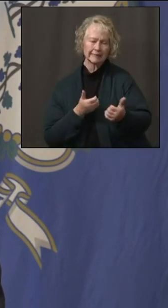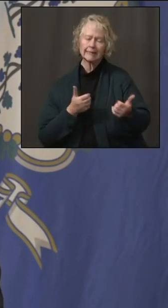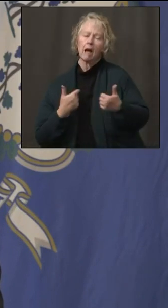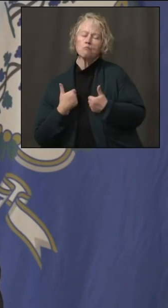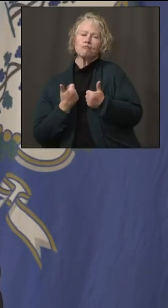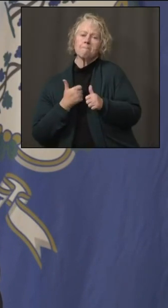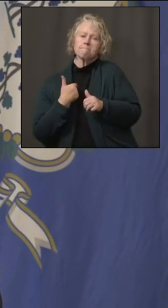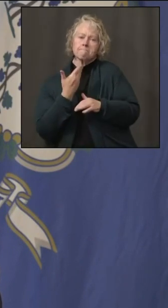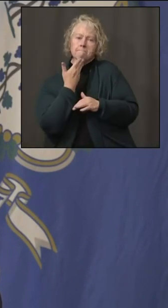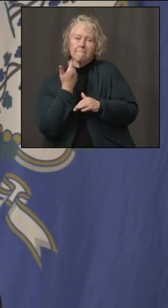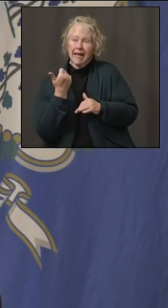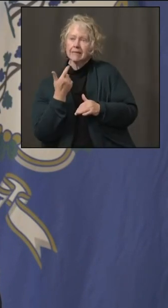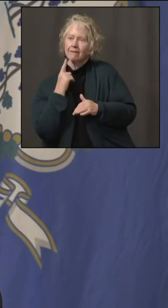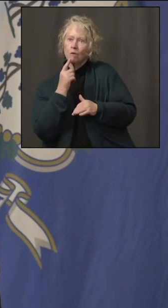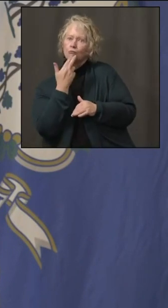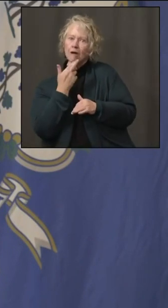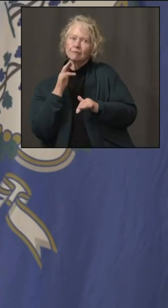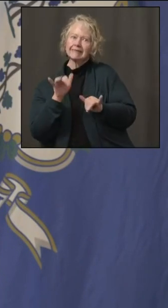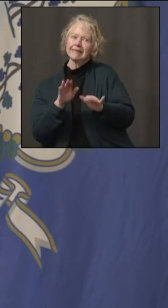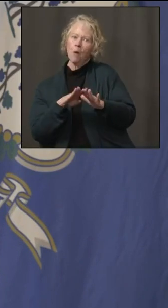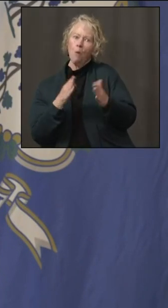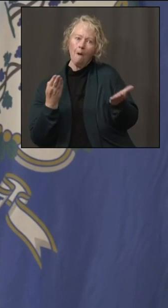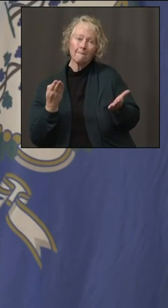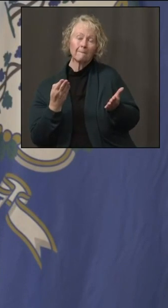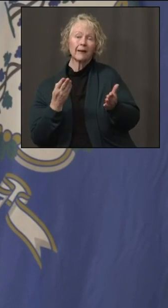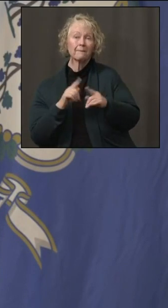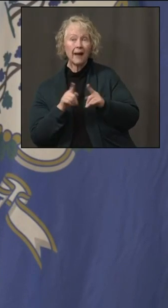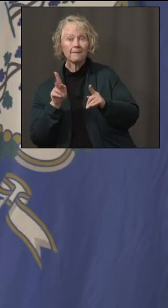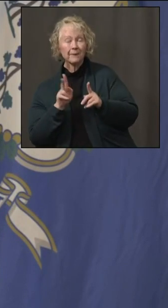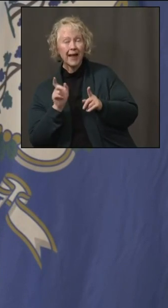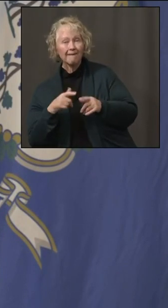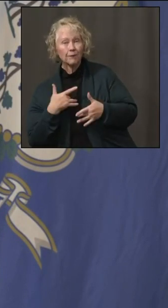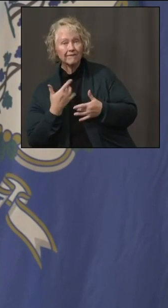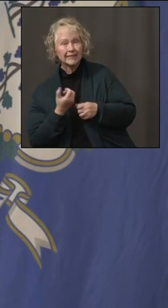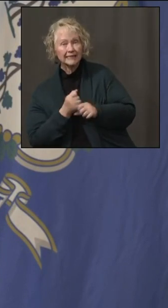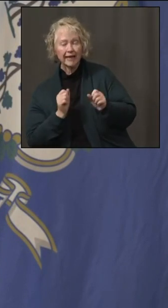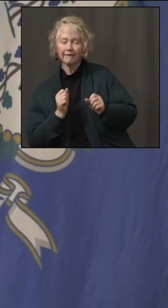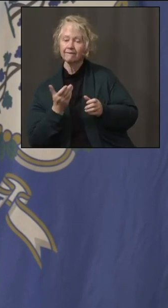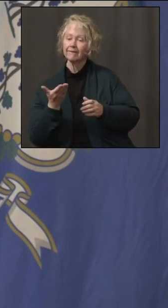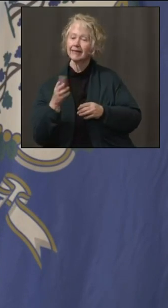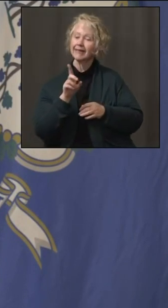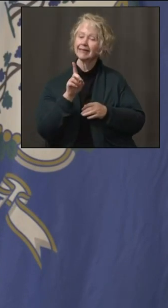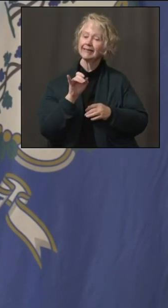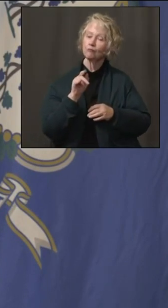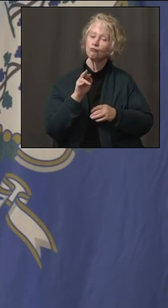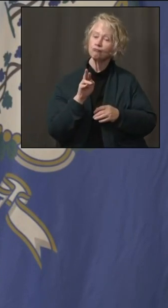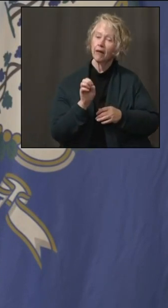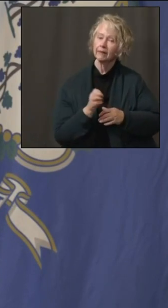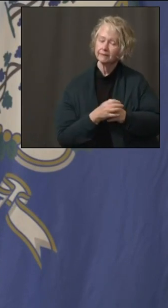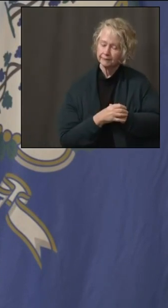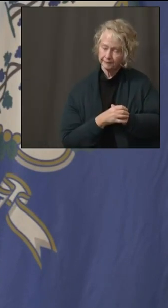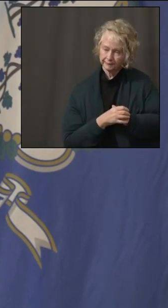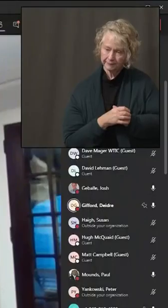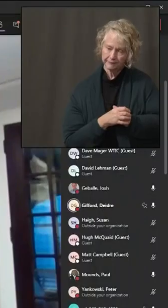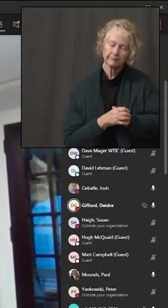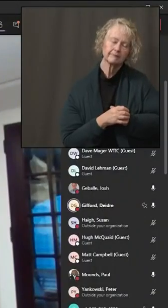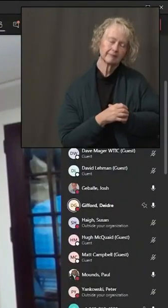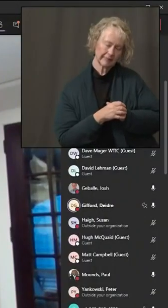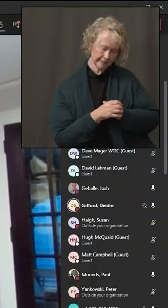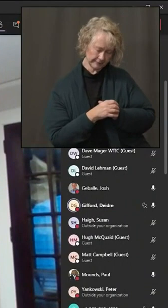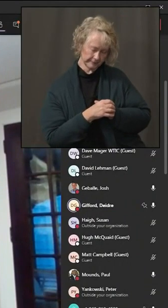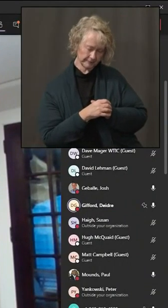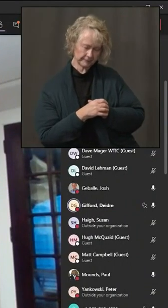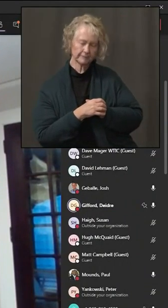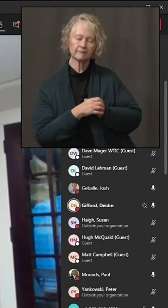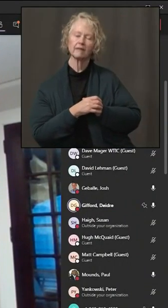doing everything I can to keep the restaurants open. We can only do it if people feel safe there. But, Deirdre, what are your numbers, Joe? Yeah, so,